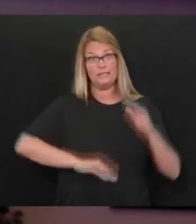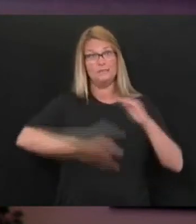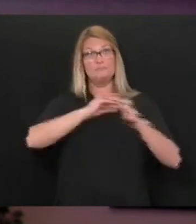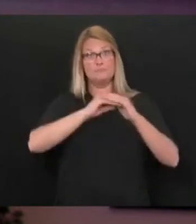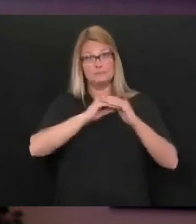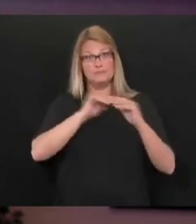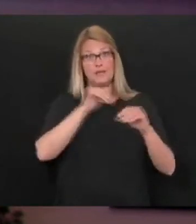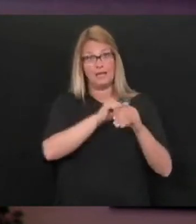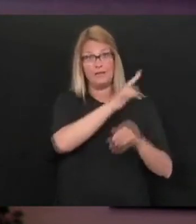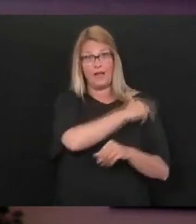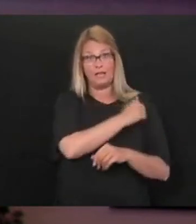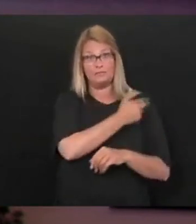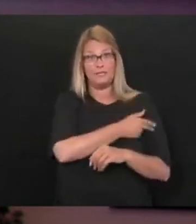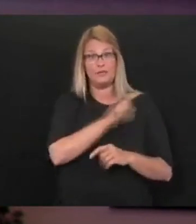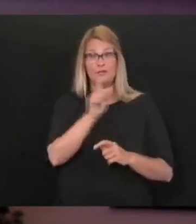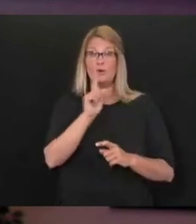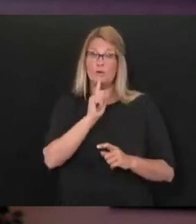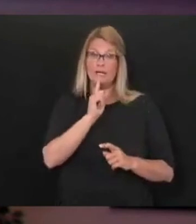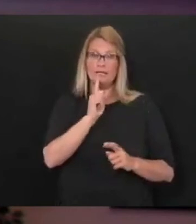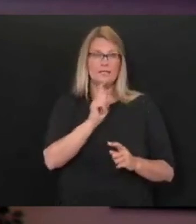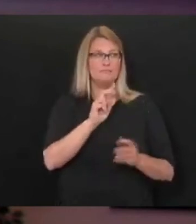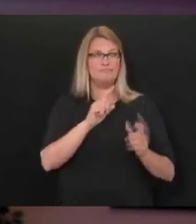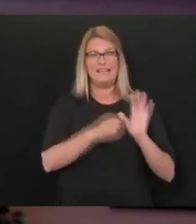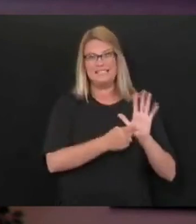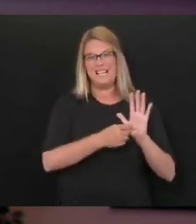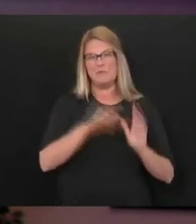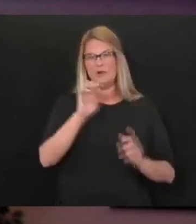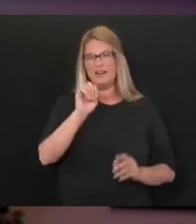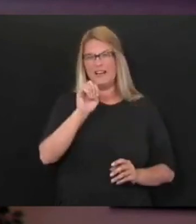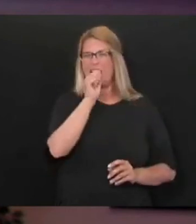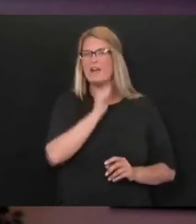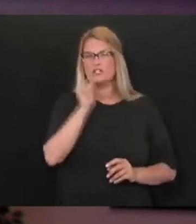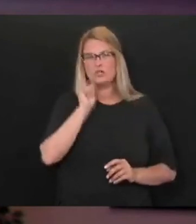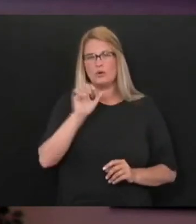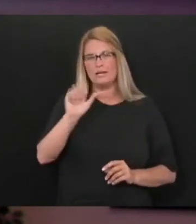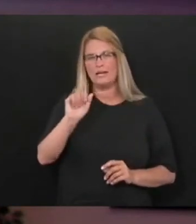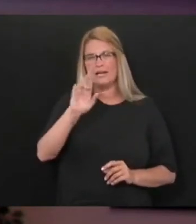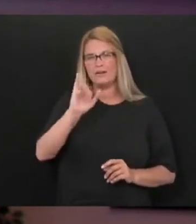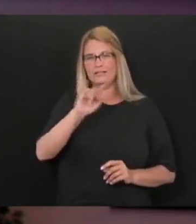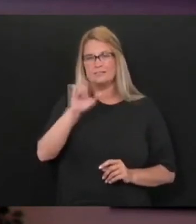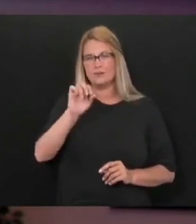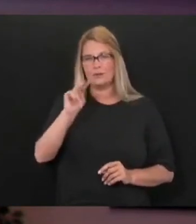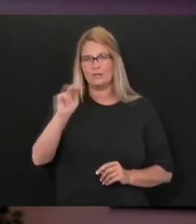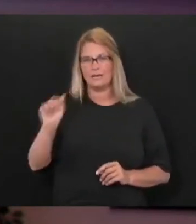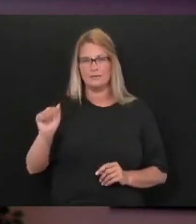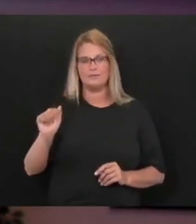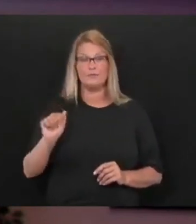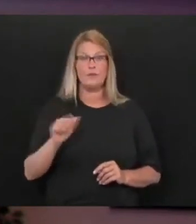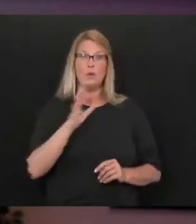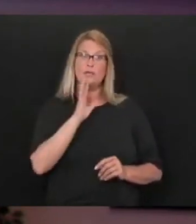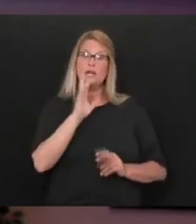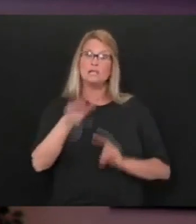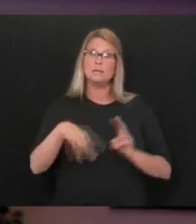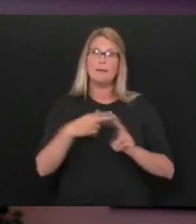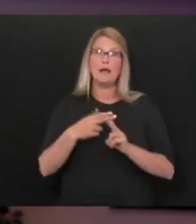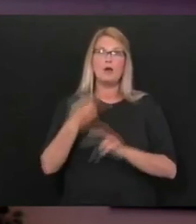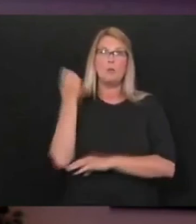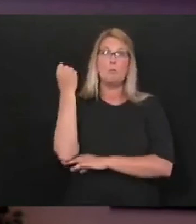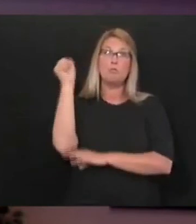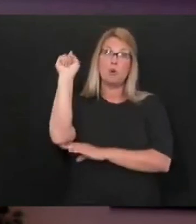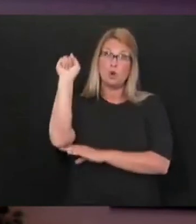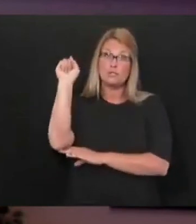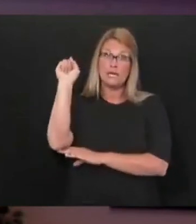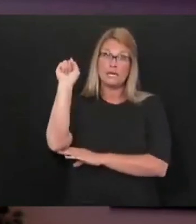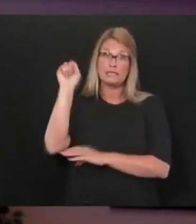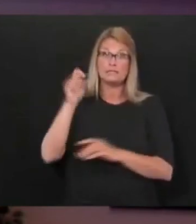particularly that's Arizona, is number one, as we've talked about, you know, with protests from the death